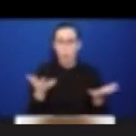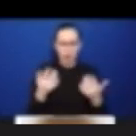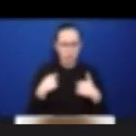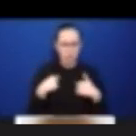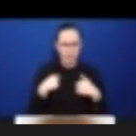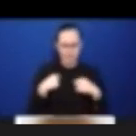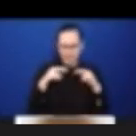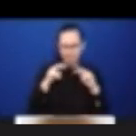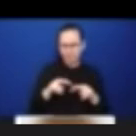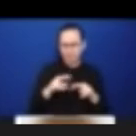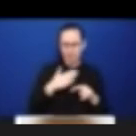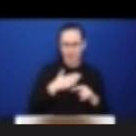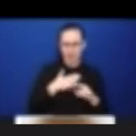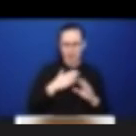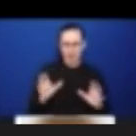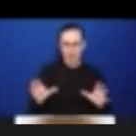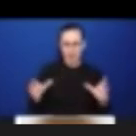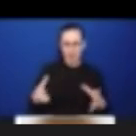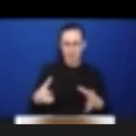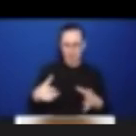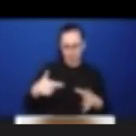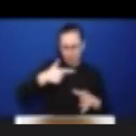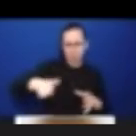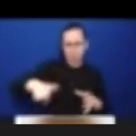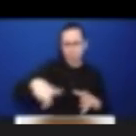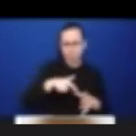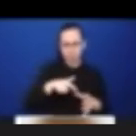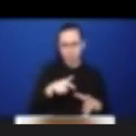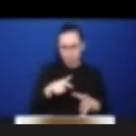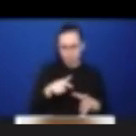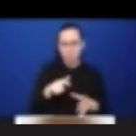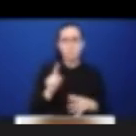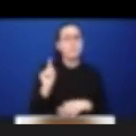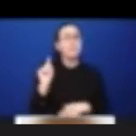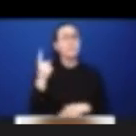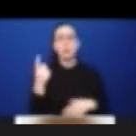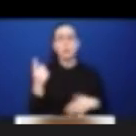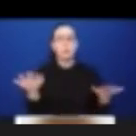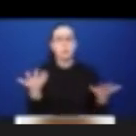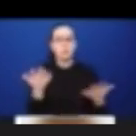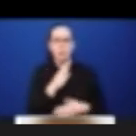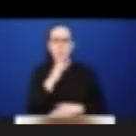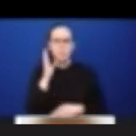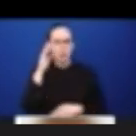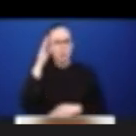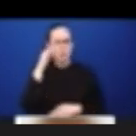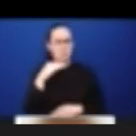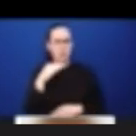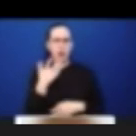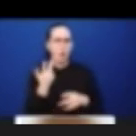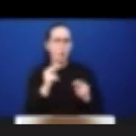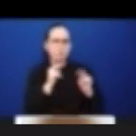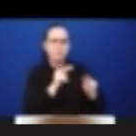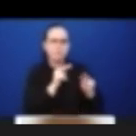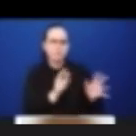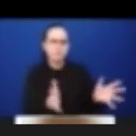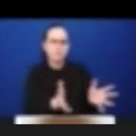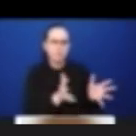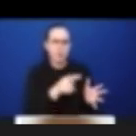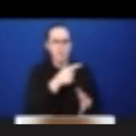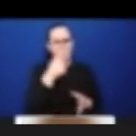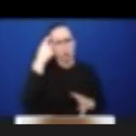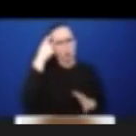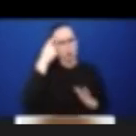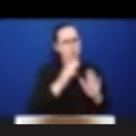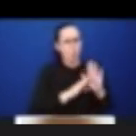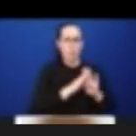Cohort one was the parents and caregivers of youth with neurodevelopmental disabilities who aged between 0 to 30